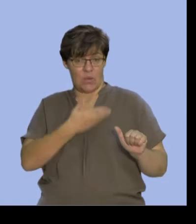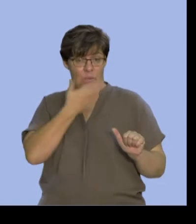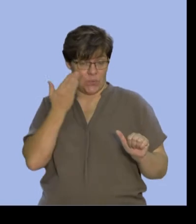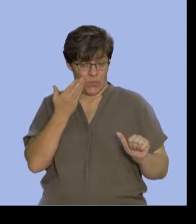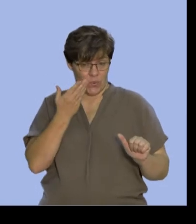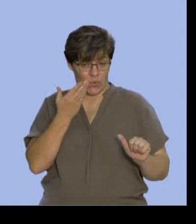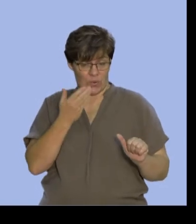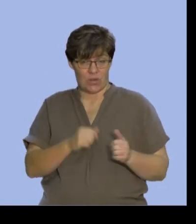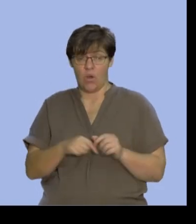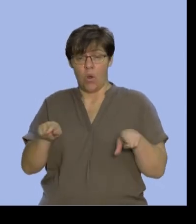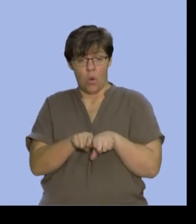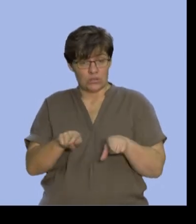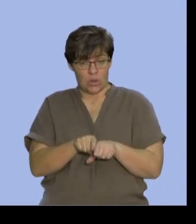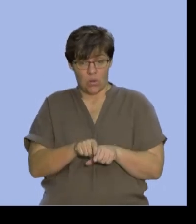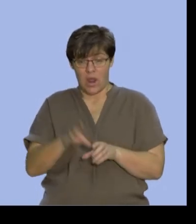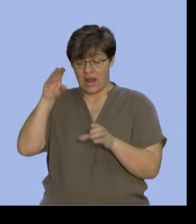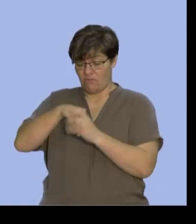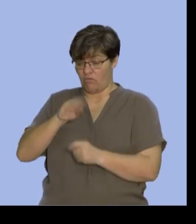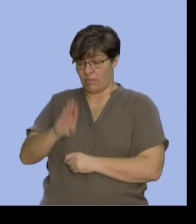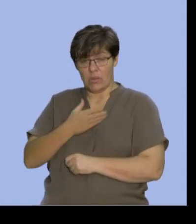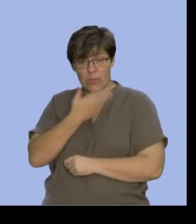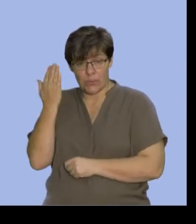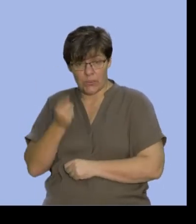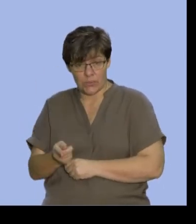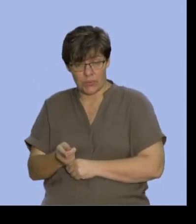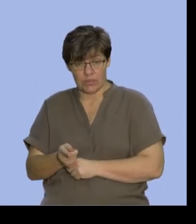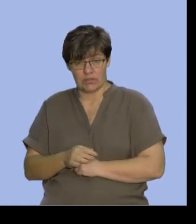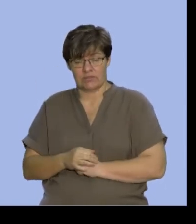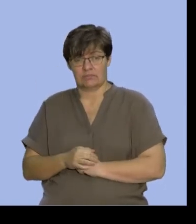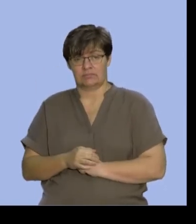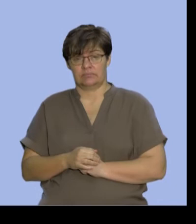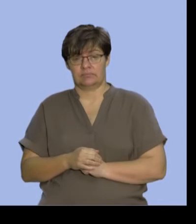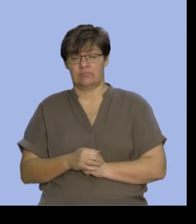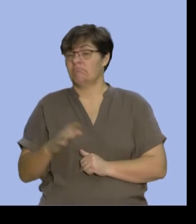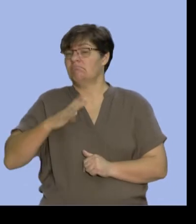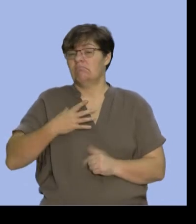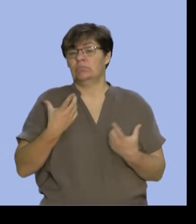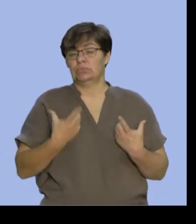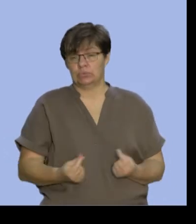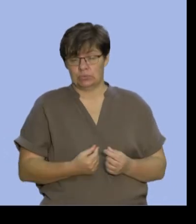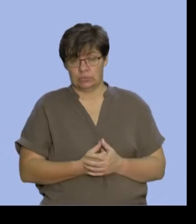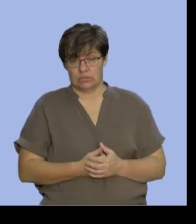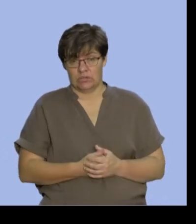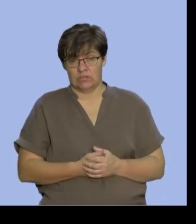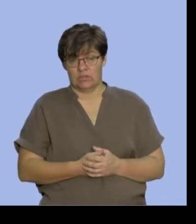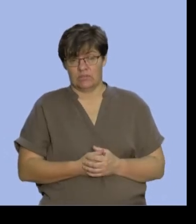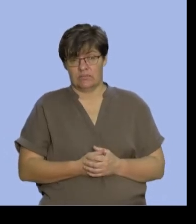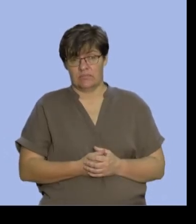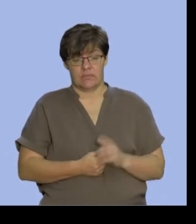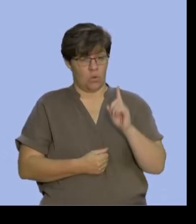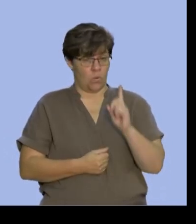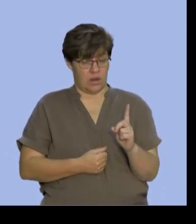not in B, then all that I'm going to do is I'm going to say, let's take one